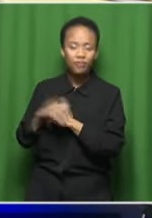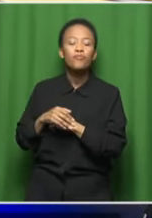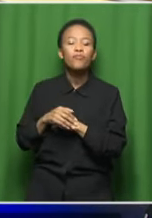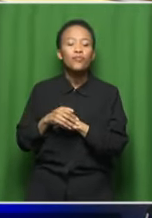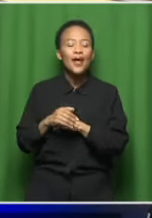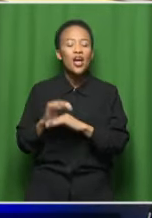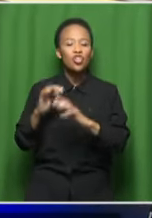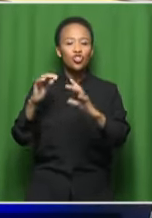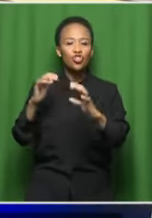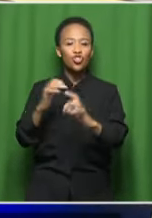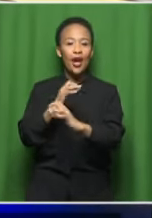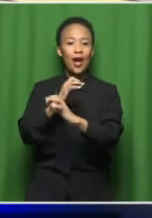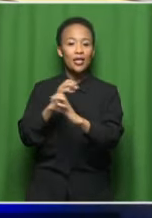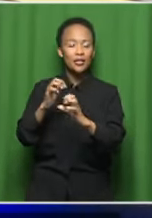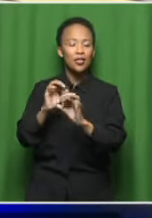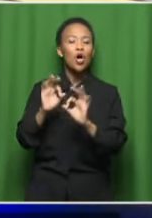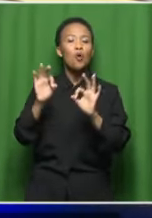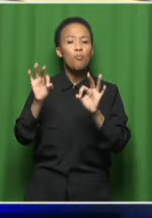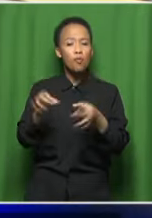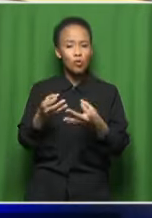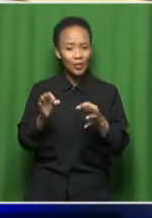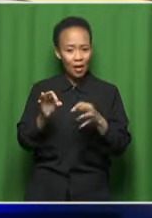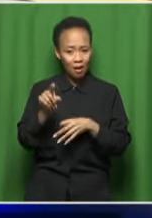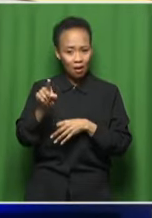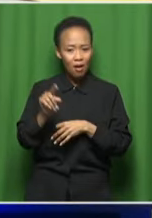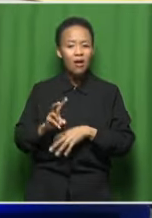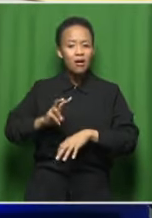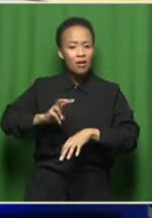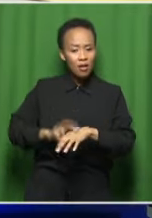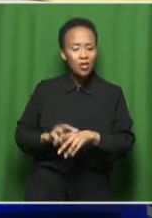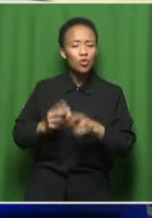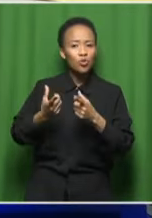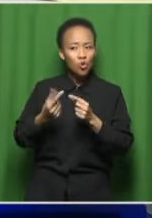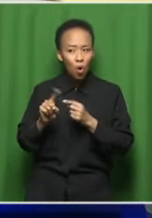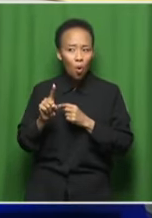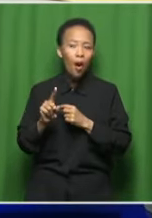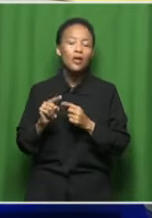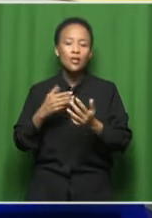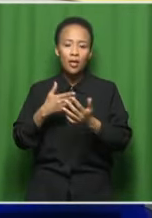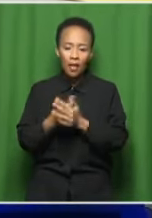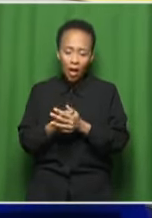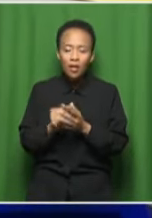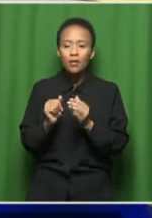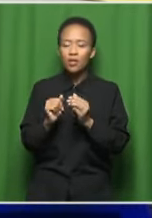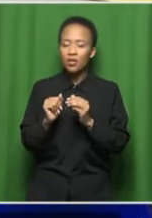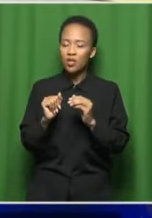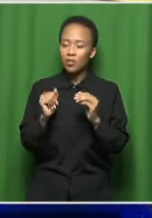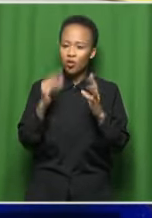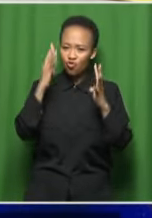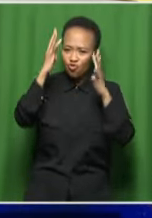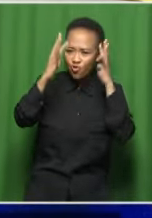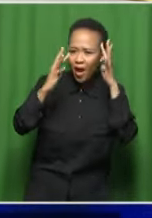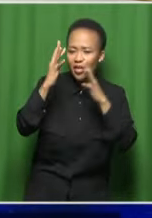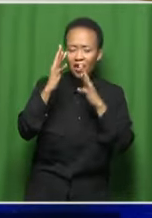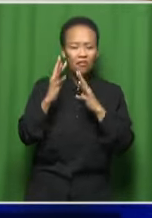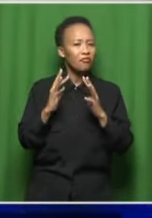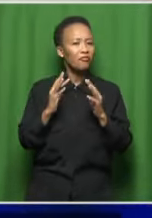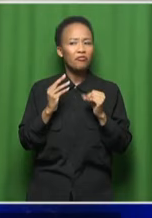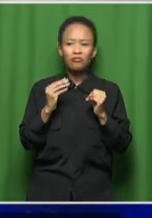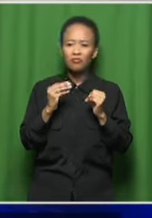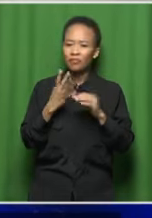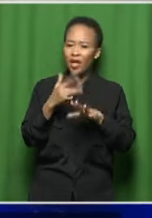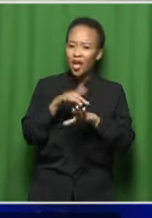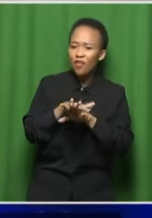should be susceptible to adding a bit of creativity, creative flair, and just adding different